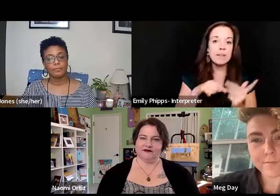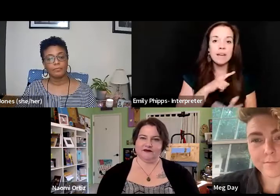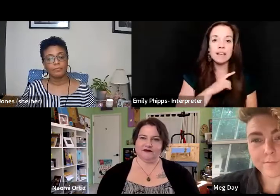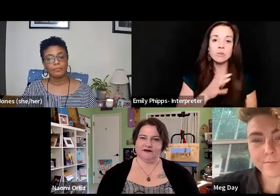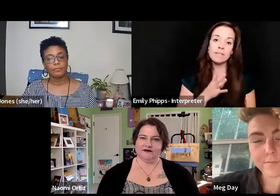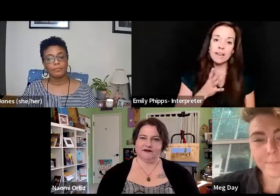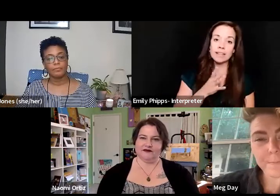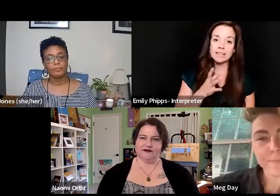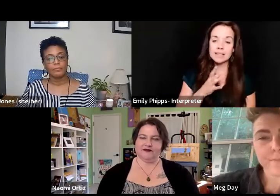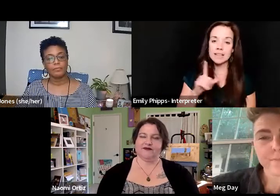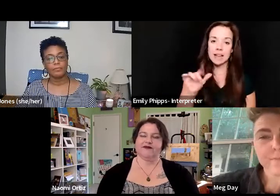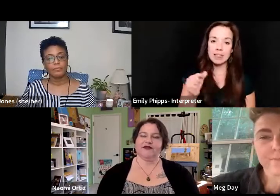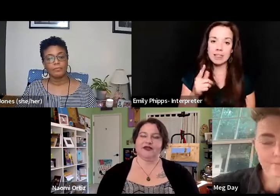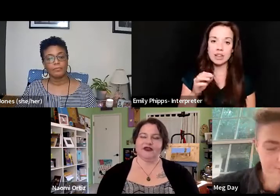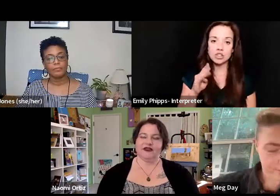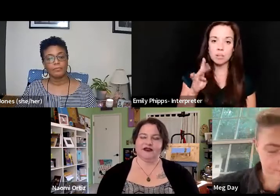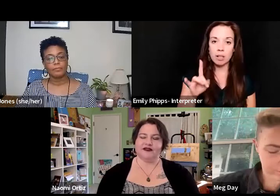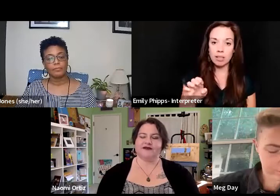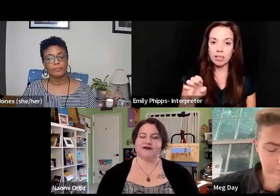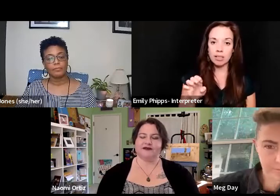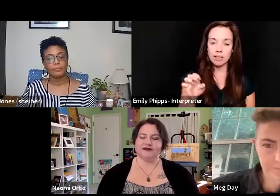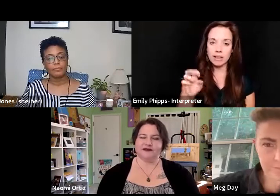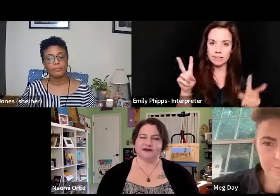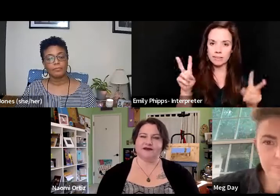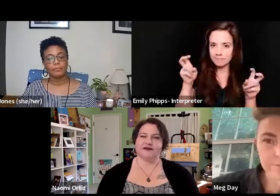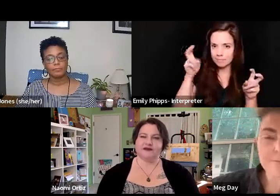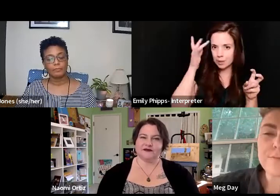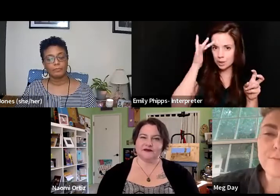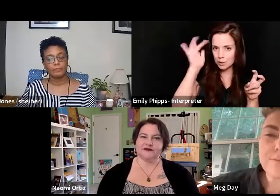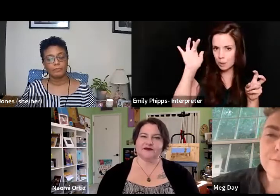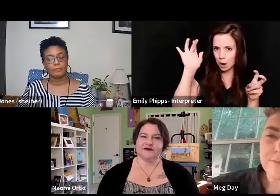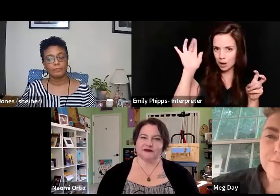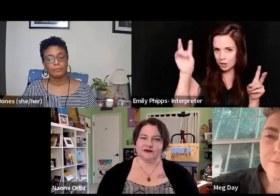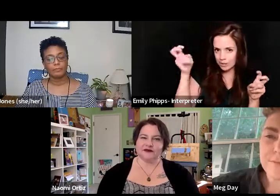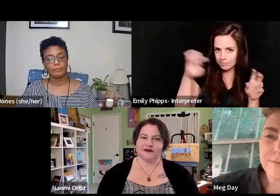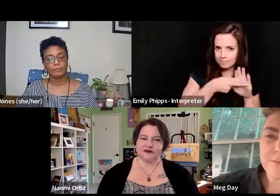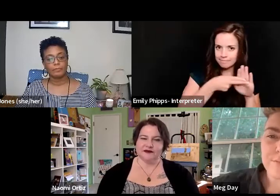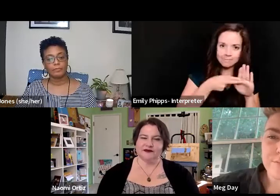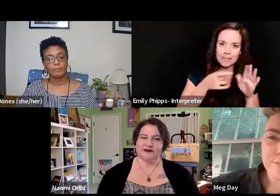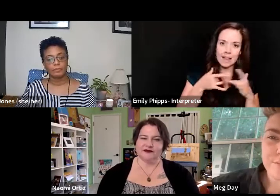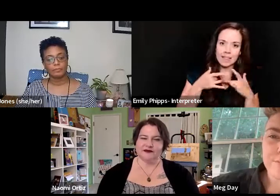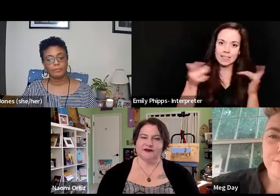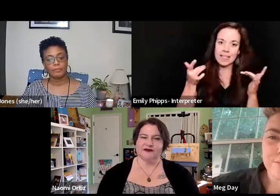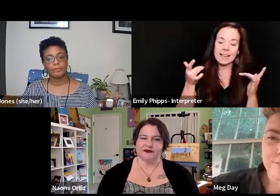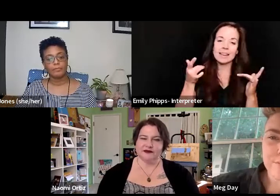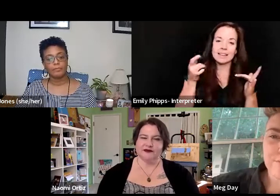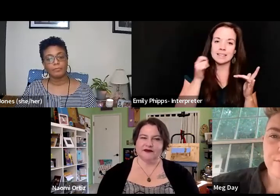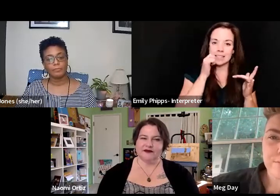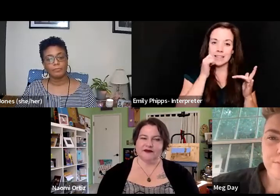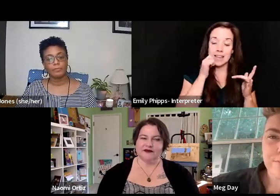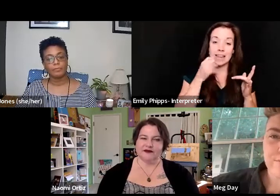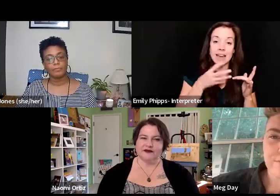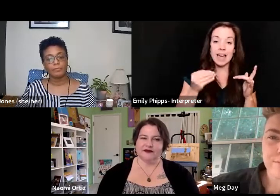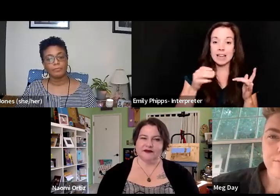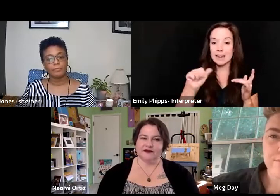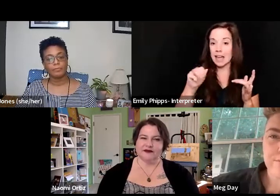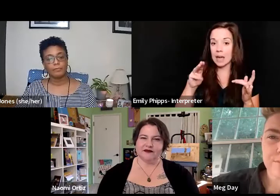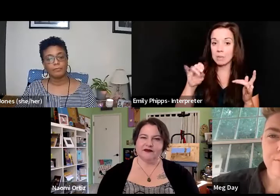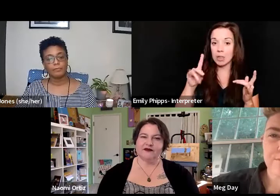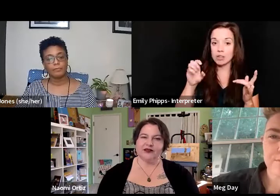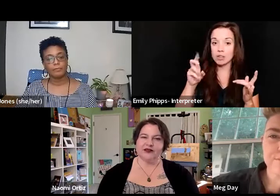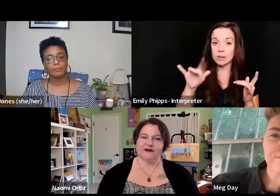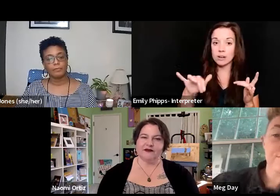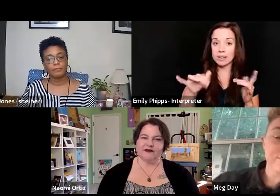legible, and considered smart, you know, and light skinned and ambulatory get to get it. And everybody else